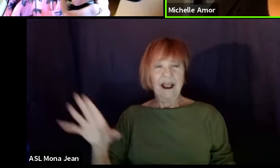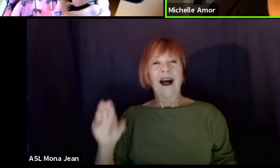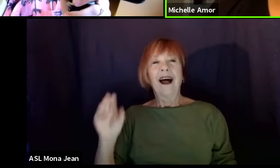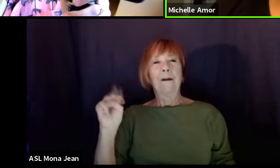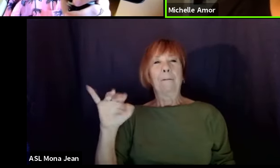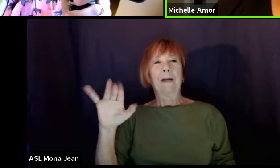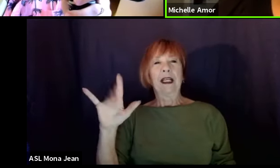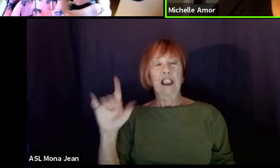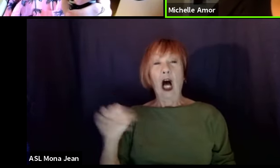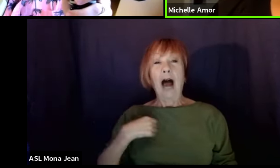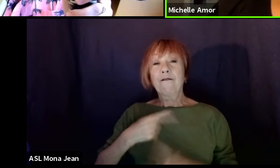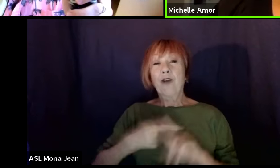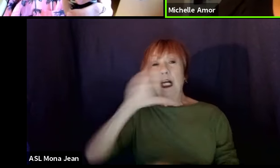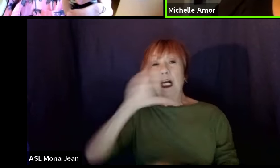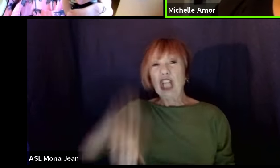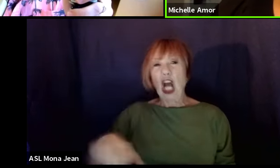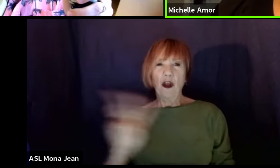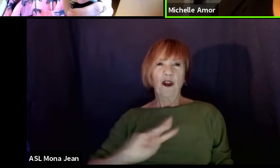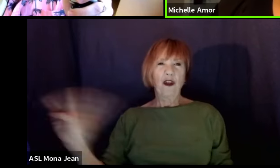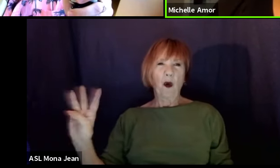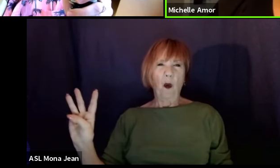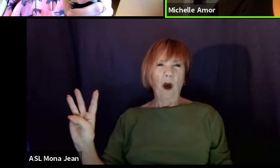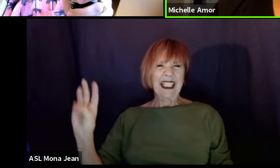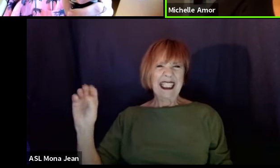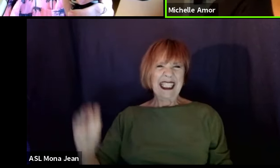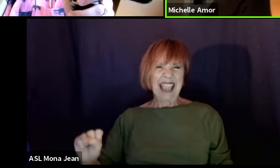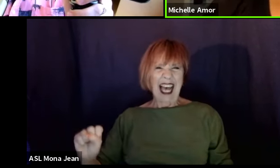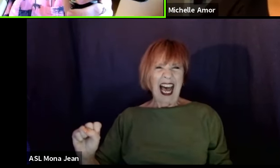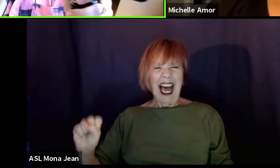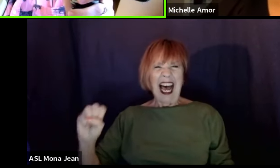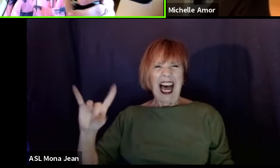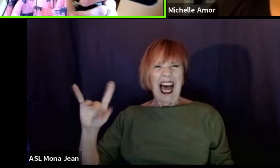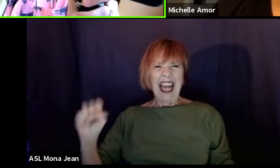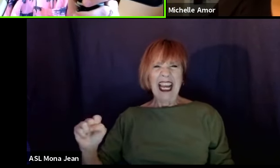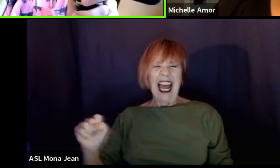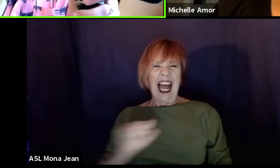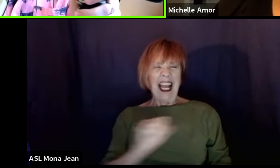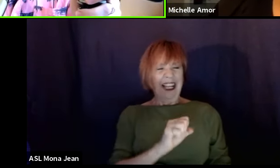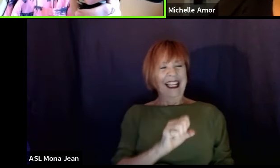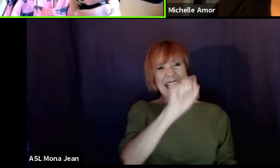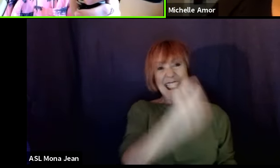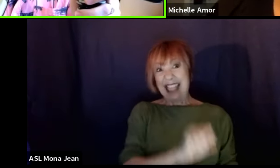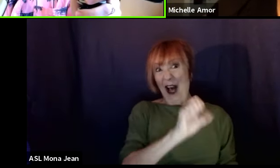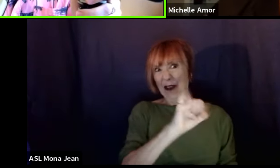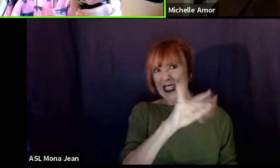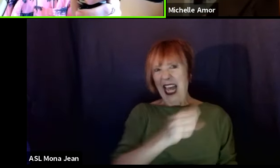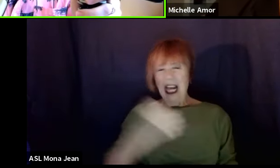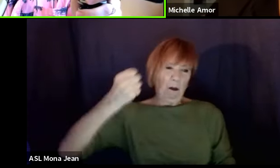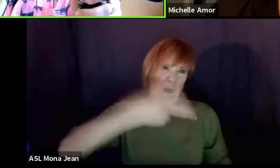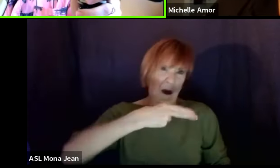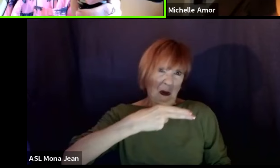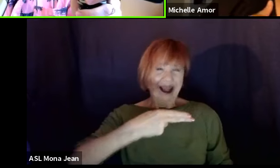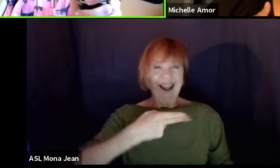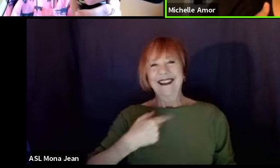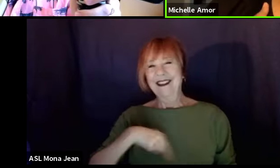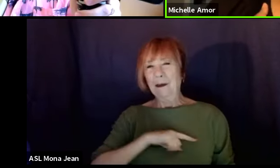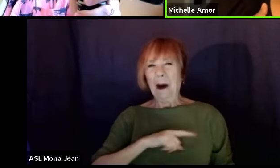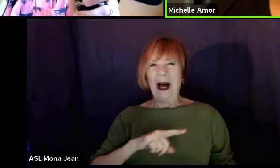Side, we like to say, we beat up the South Side. Even though most shows set in Chicago are set on the South Side.